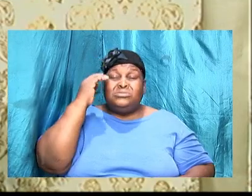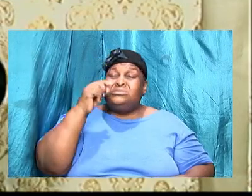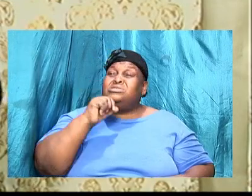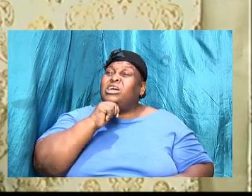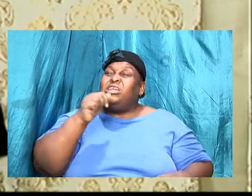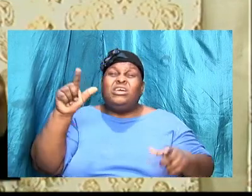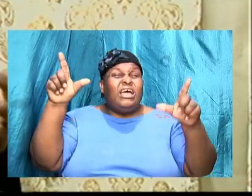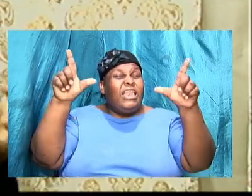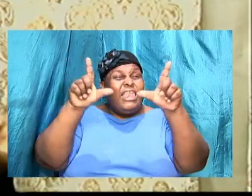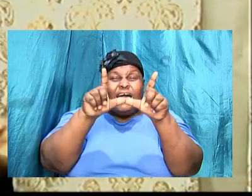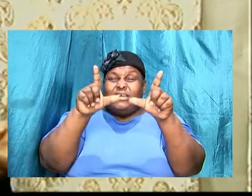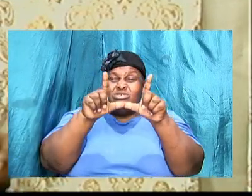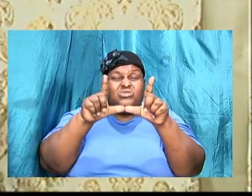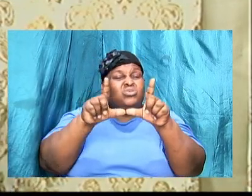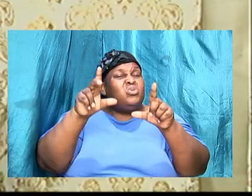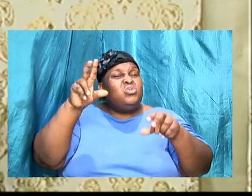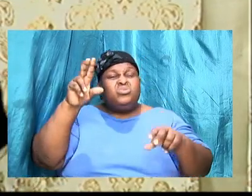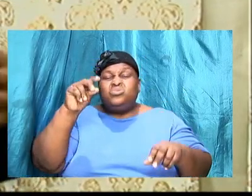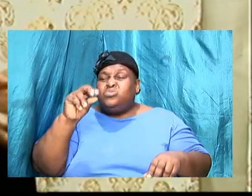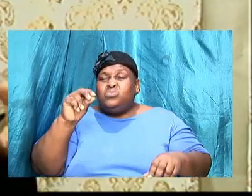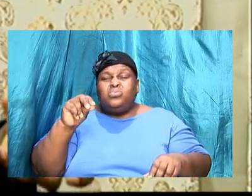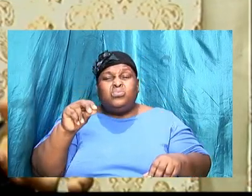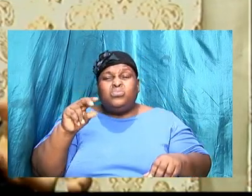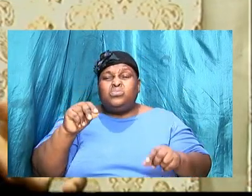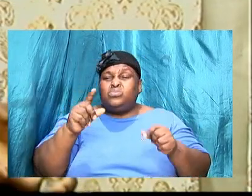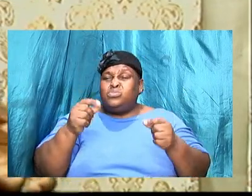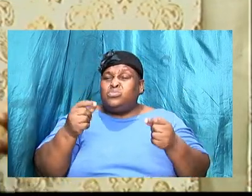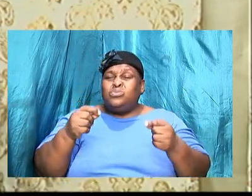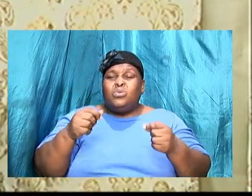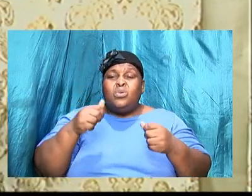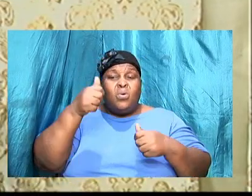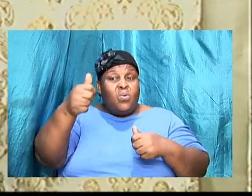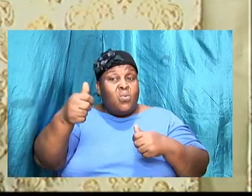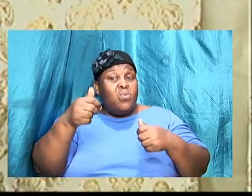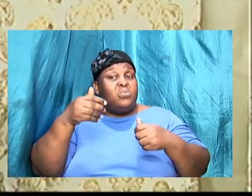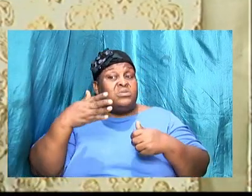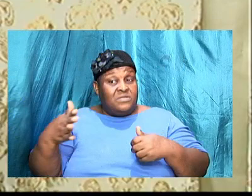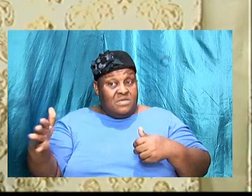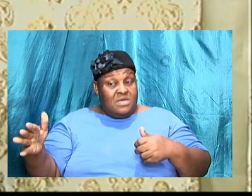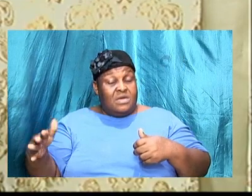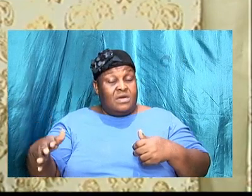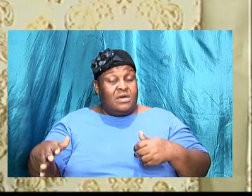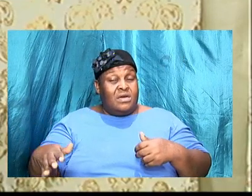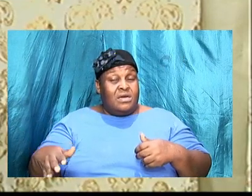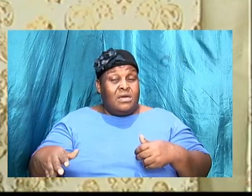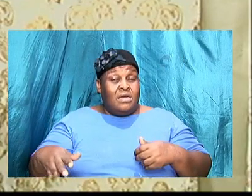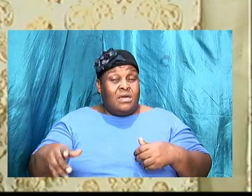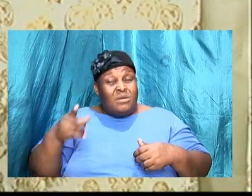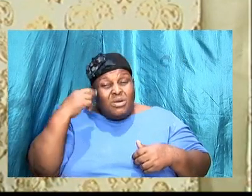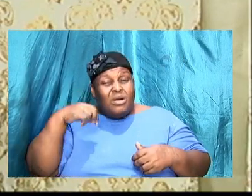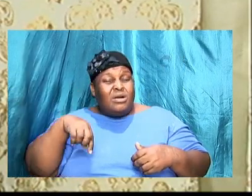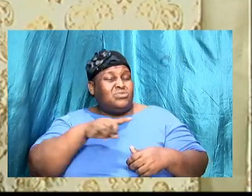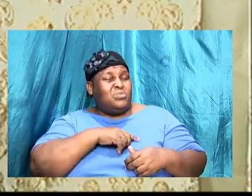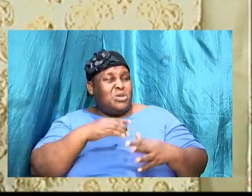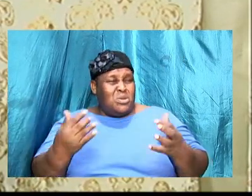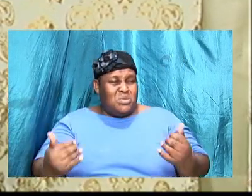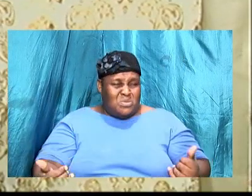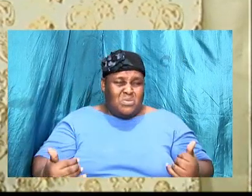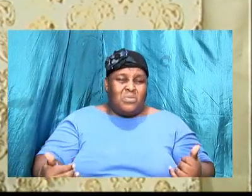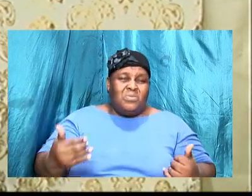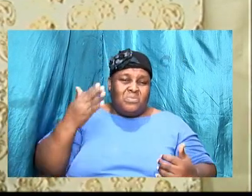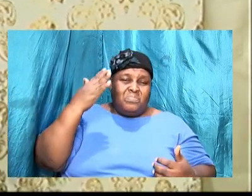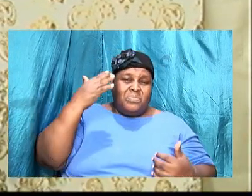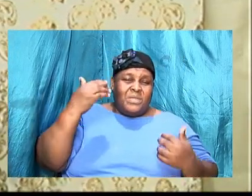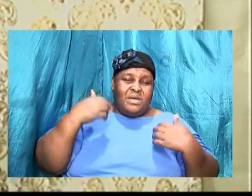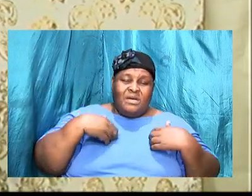to just make our own decision and do what we want to do because we know have a better understanding of the things that